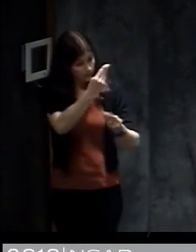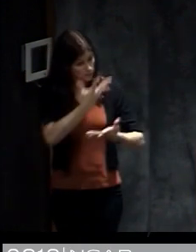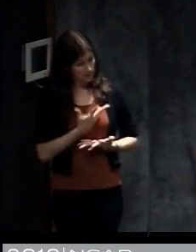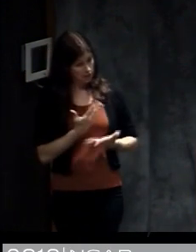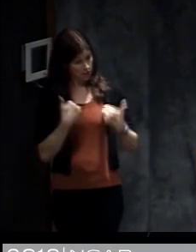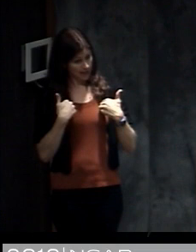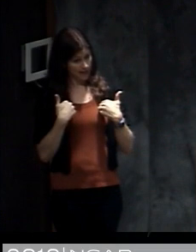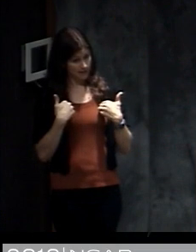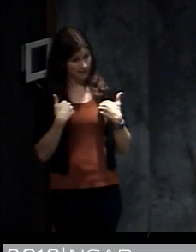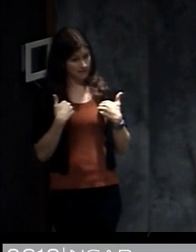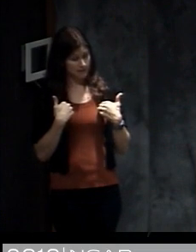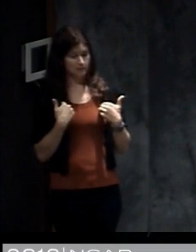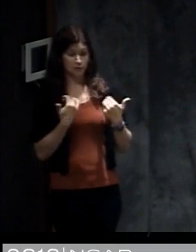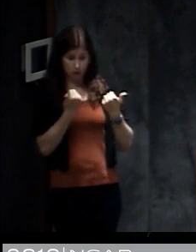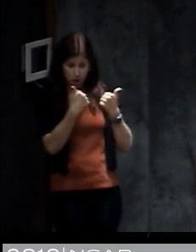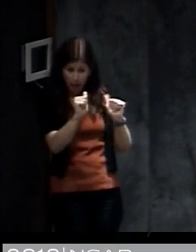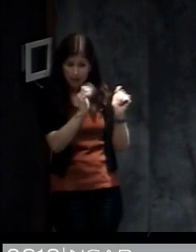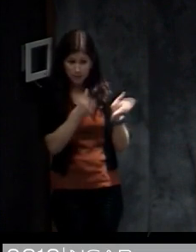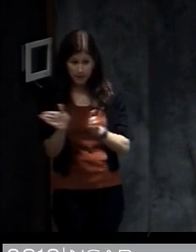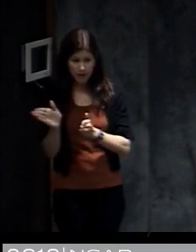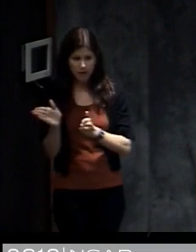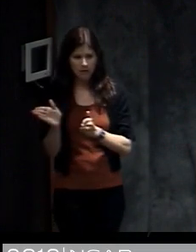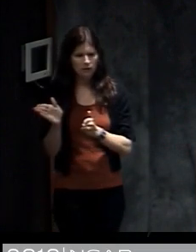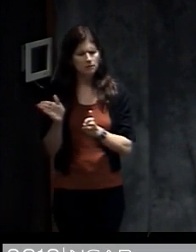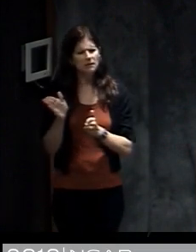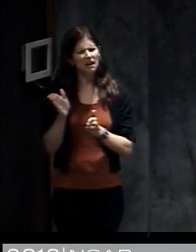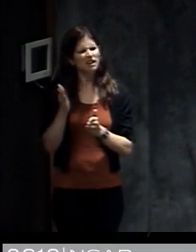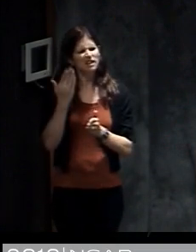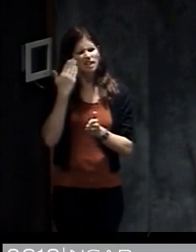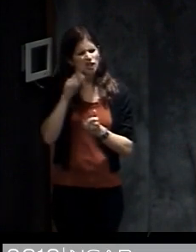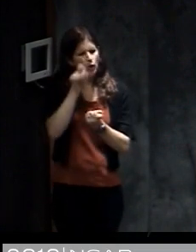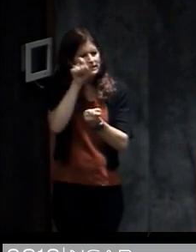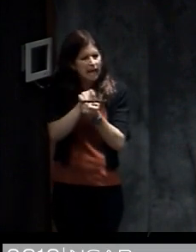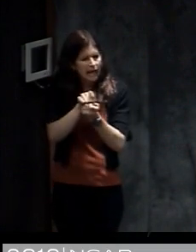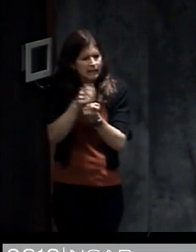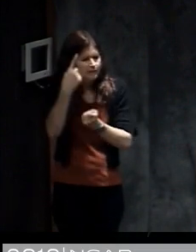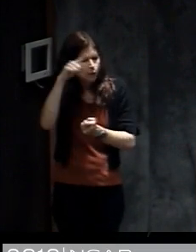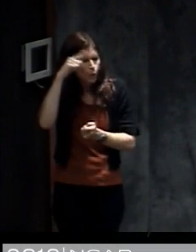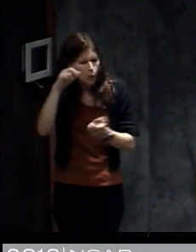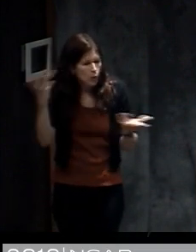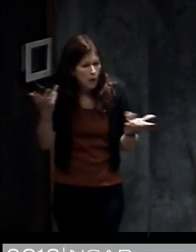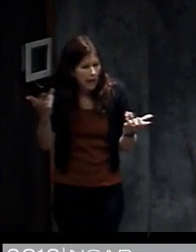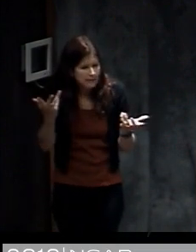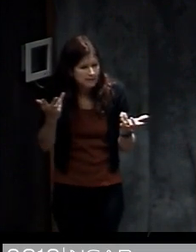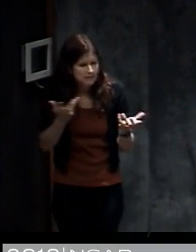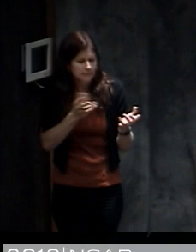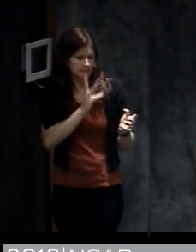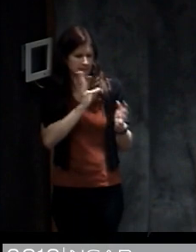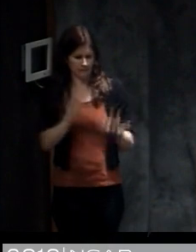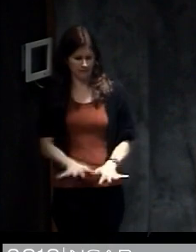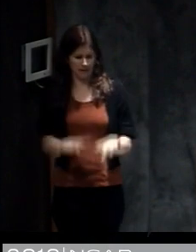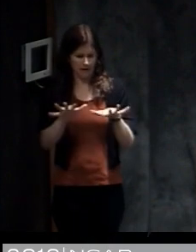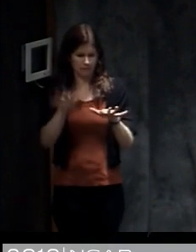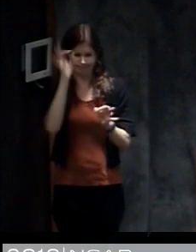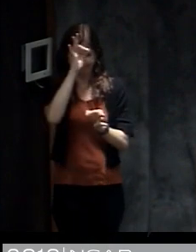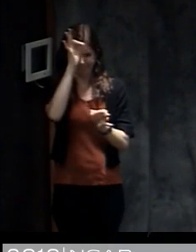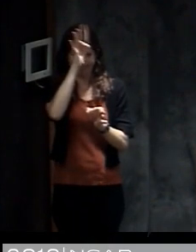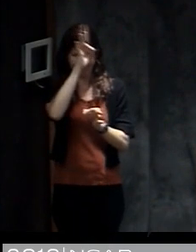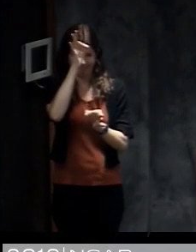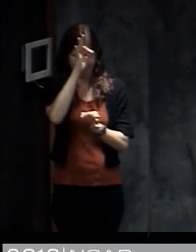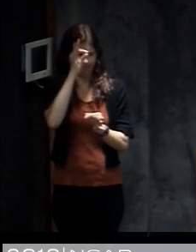risk. And they did try to prepare, but they didn't know the right thing to prepare for. And they didn't really know how to prepare far enough in advance.